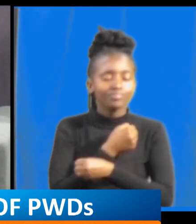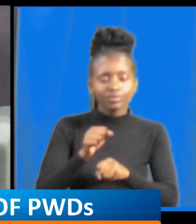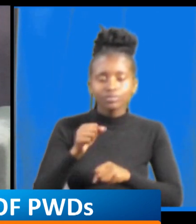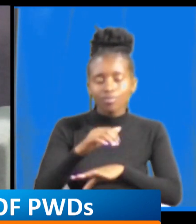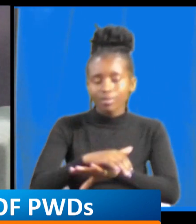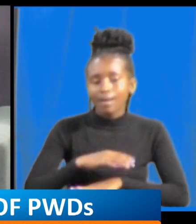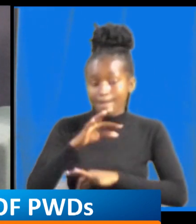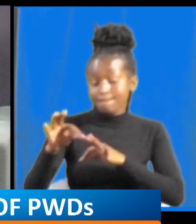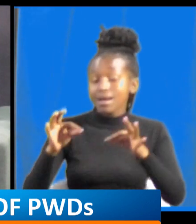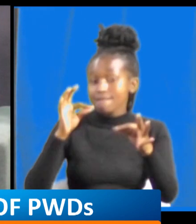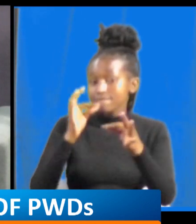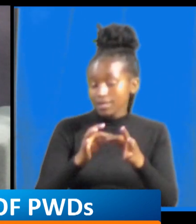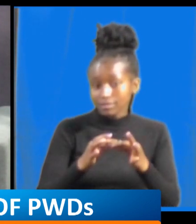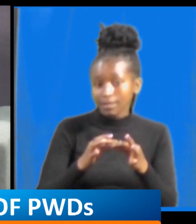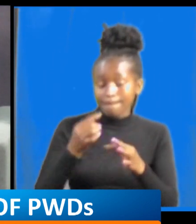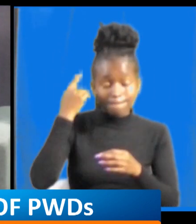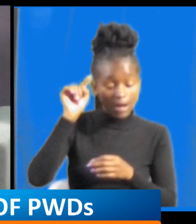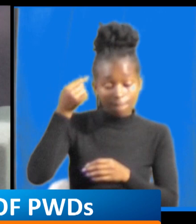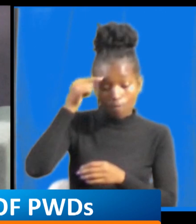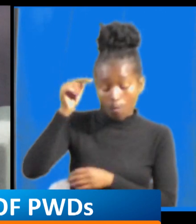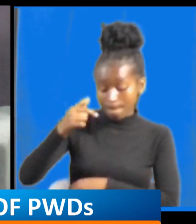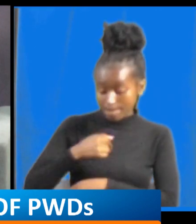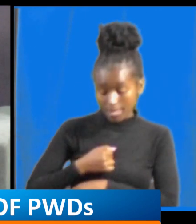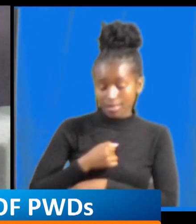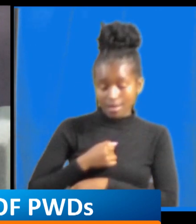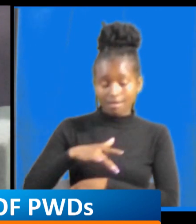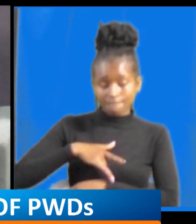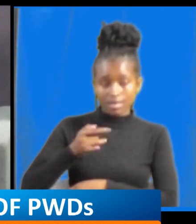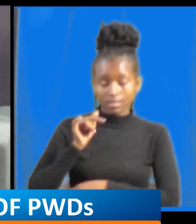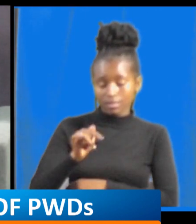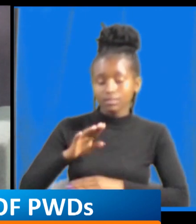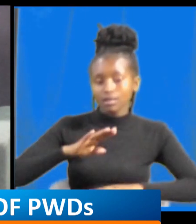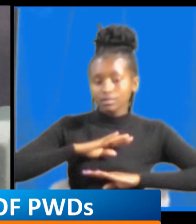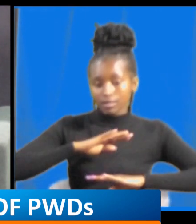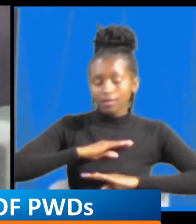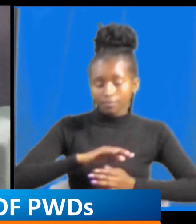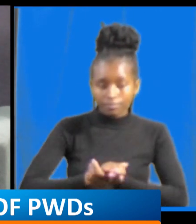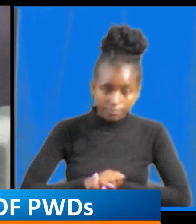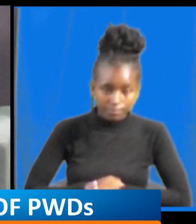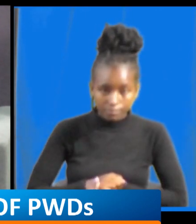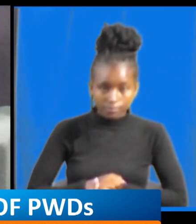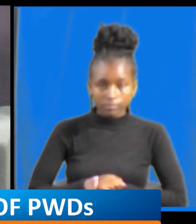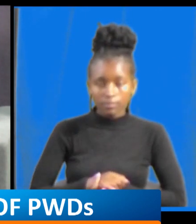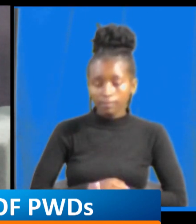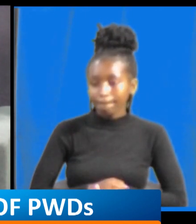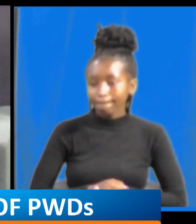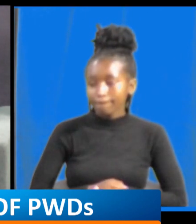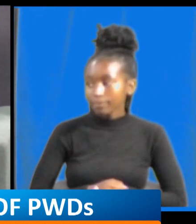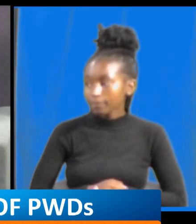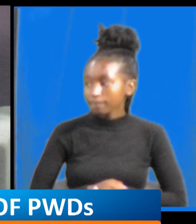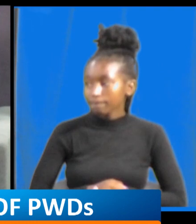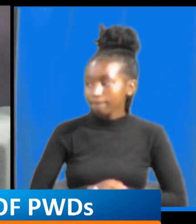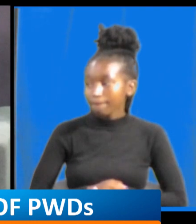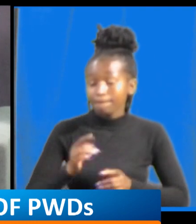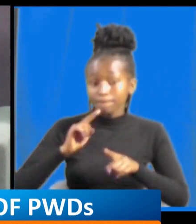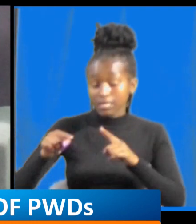there's nothing for me as a person with disability that have lacked in APDK you're satisfied yes because you know